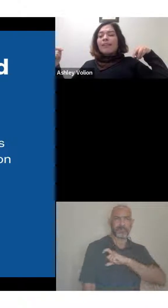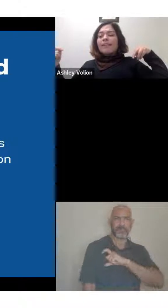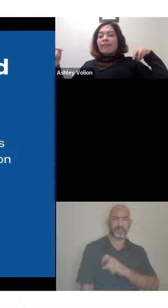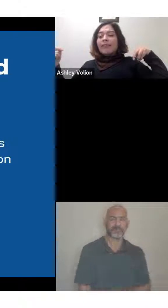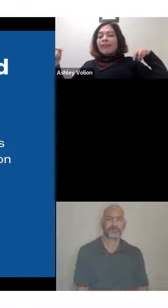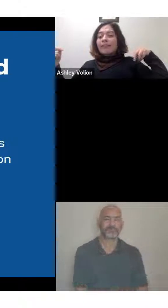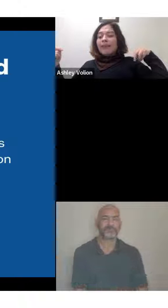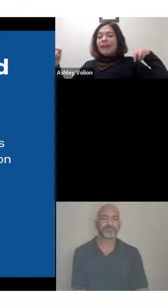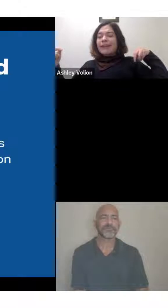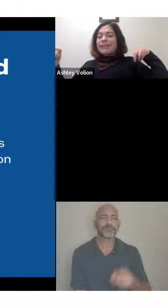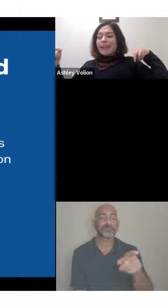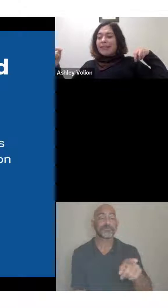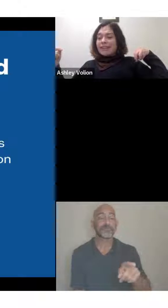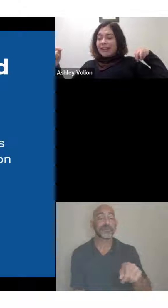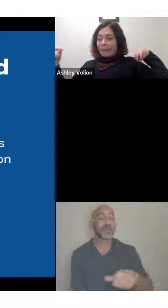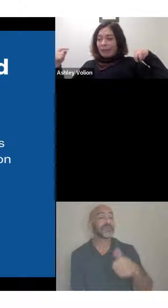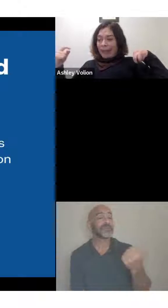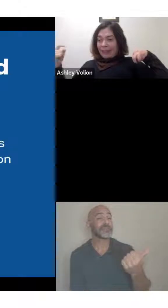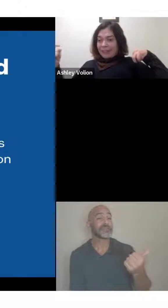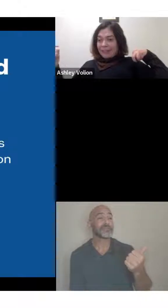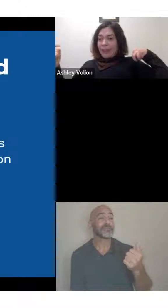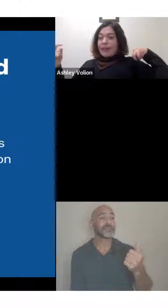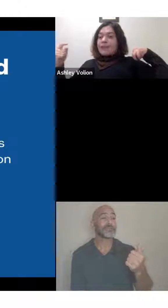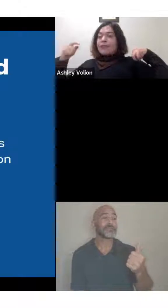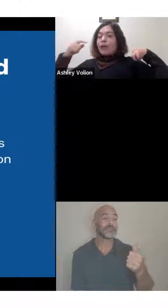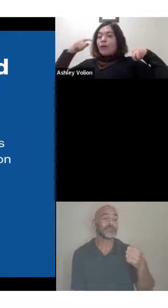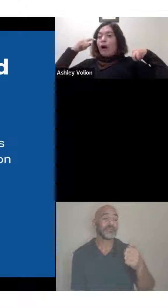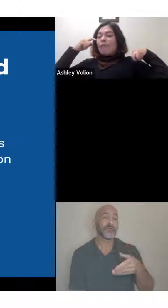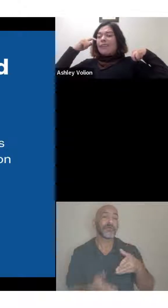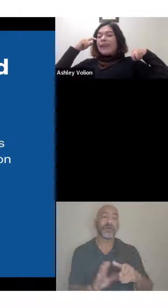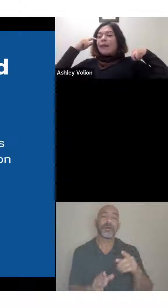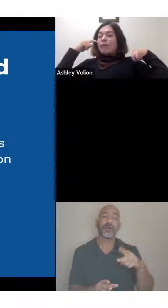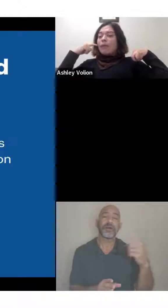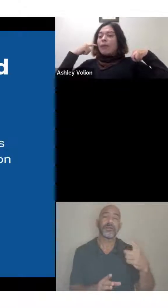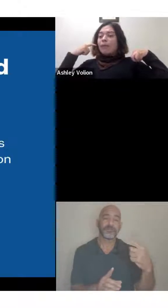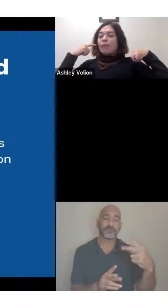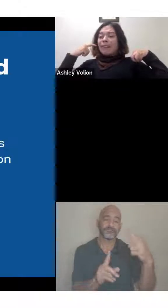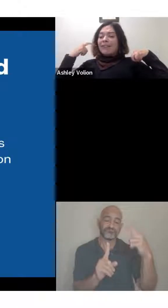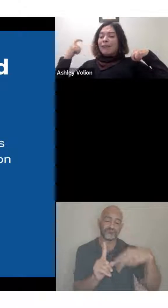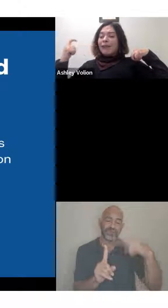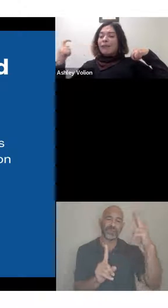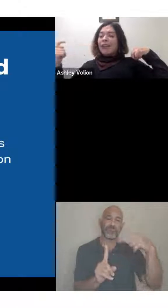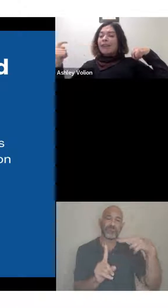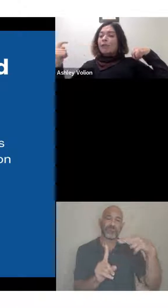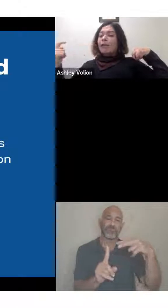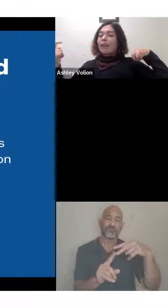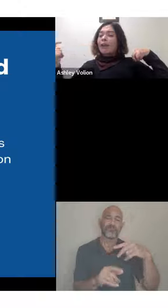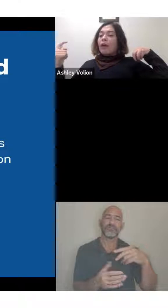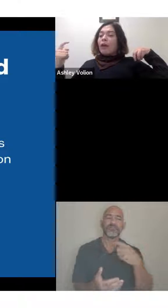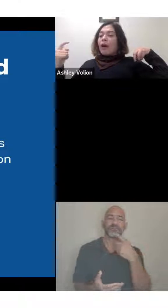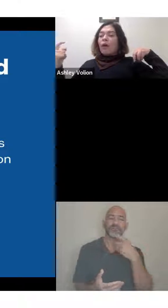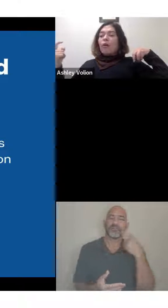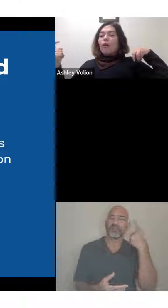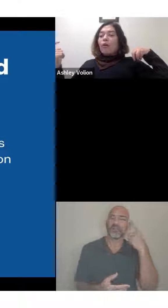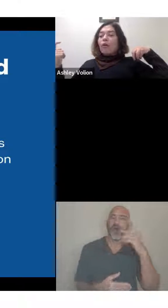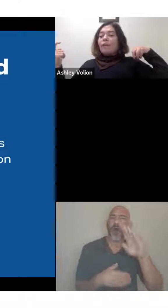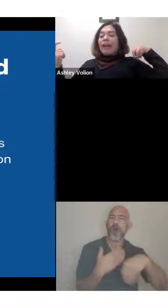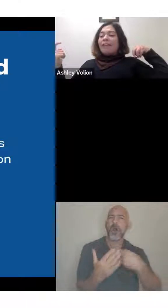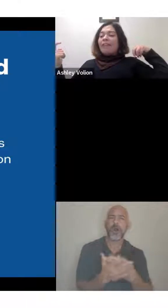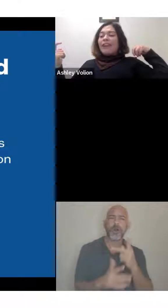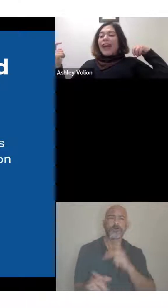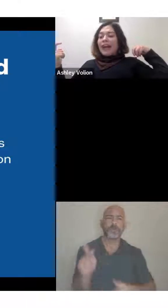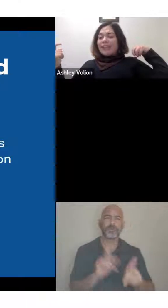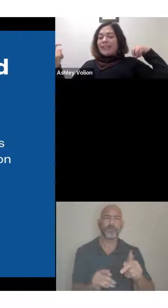with the same disabilities need the same. So oftentimes, when people first meet me, they'll be like, oh,